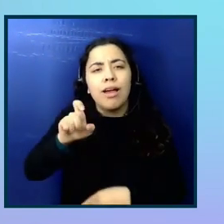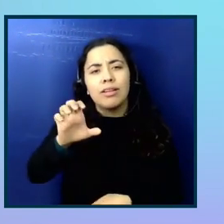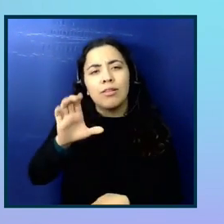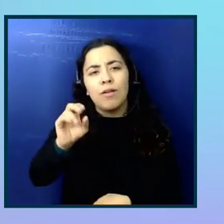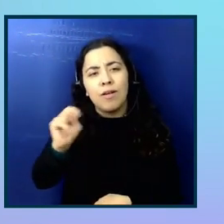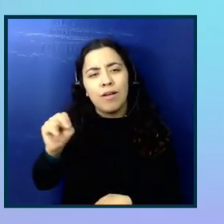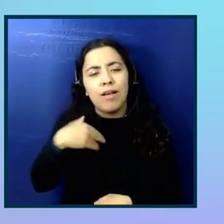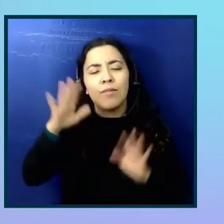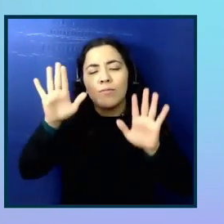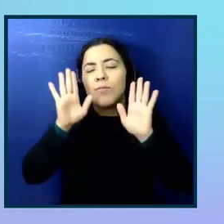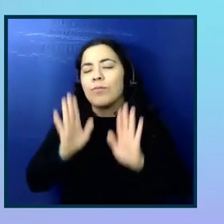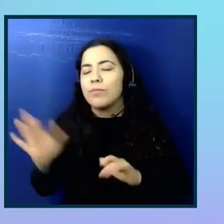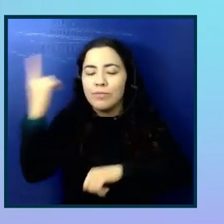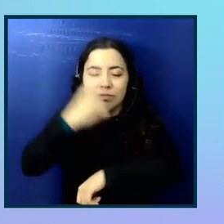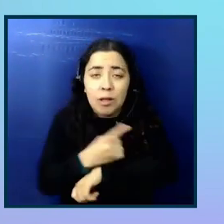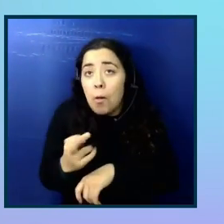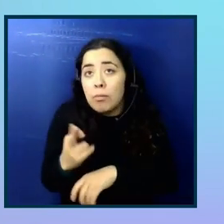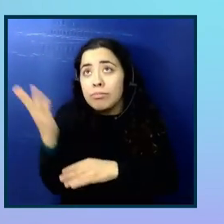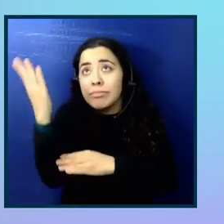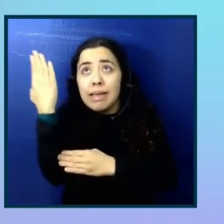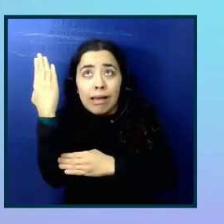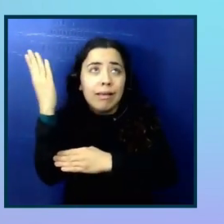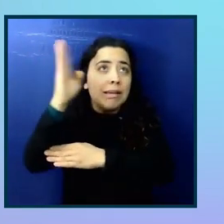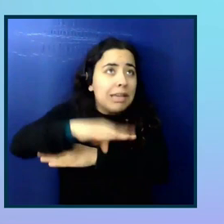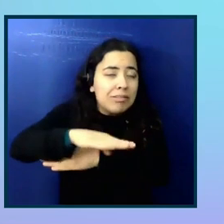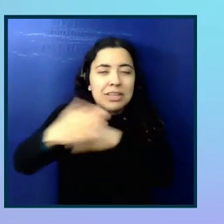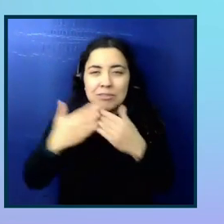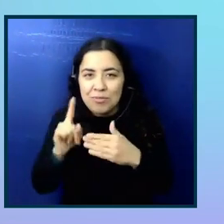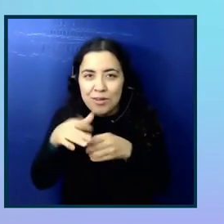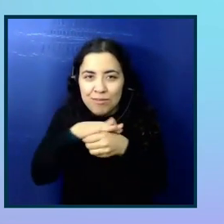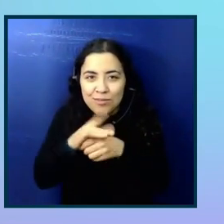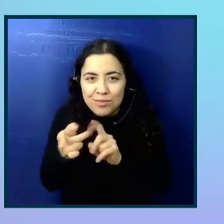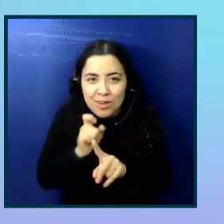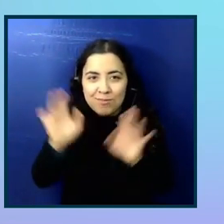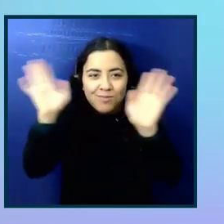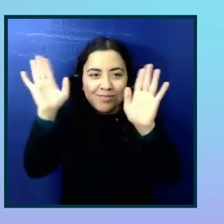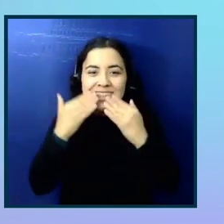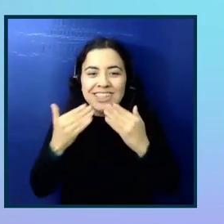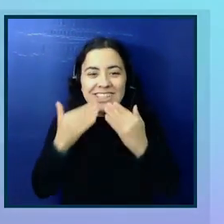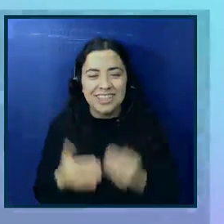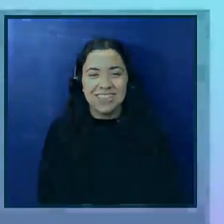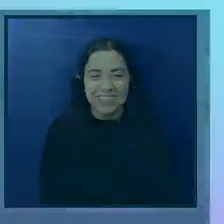have a great day or evening, wherever you are. Thanks. All right. Bye-bye. Bye.